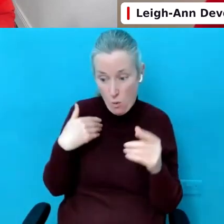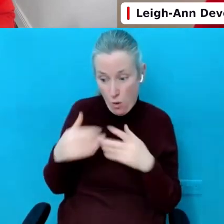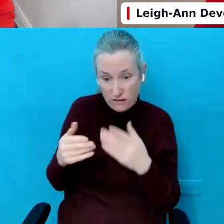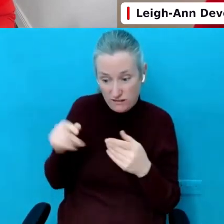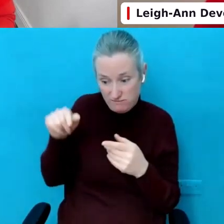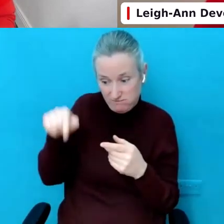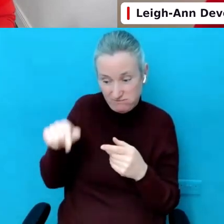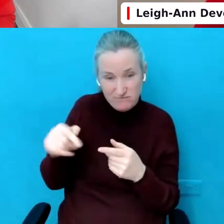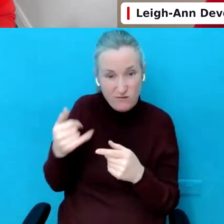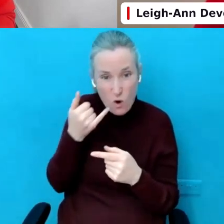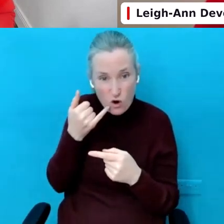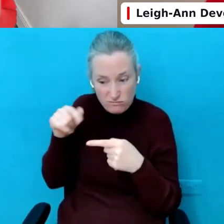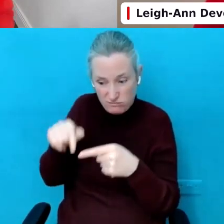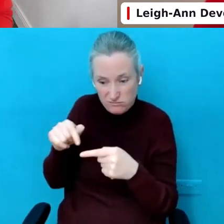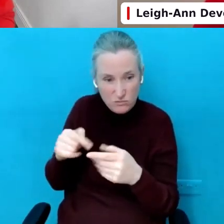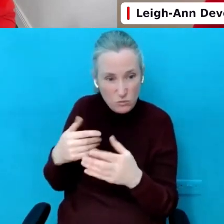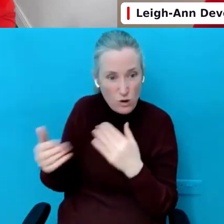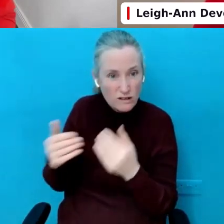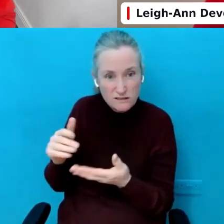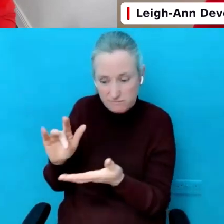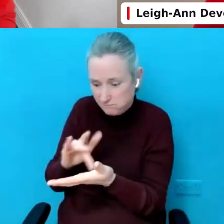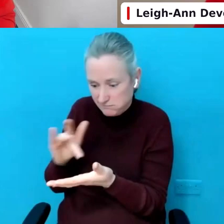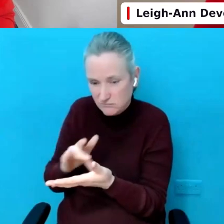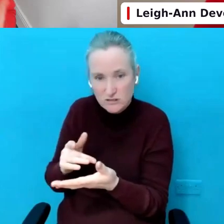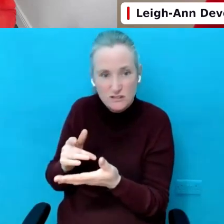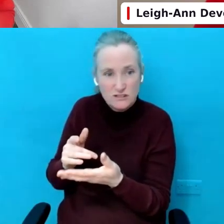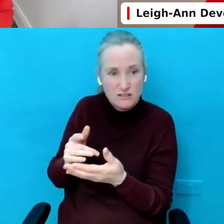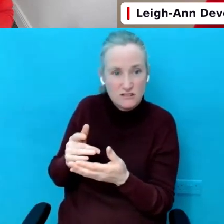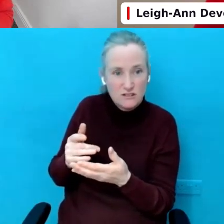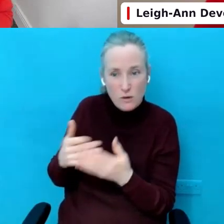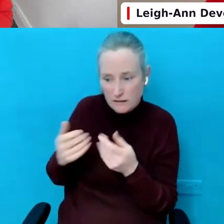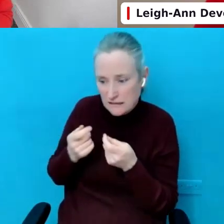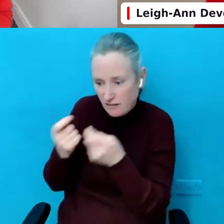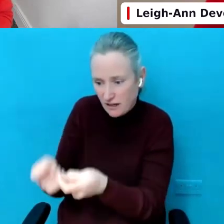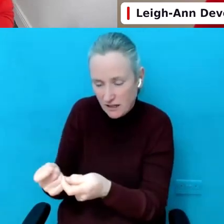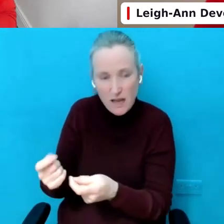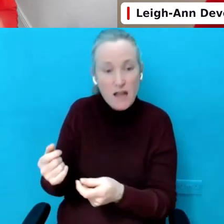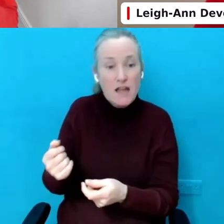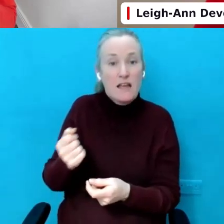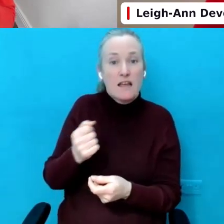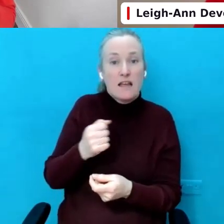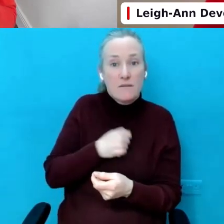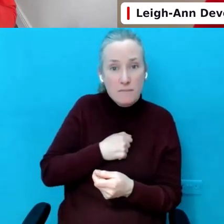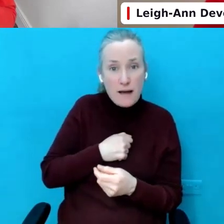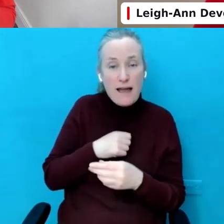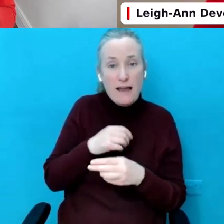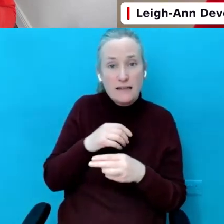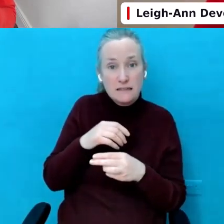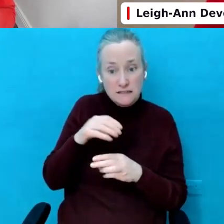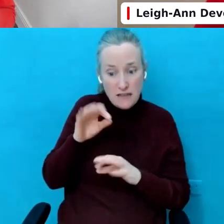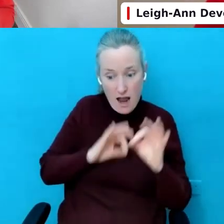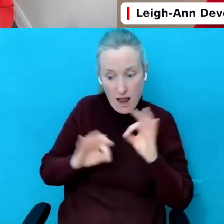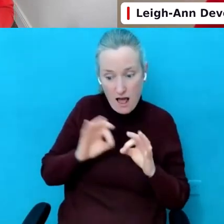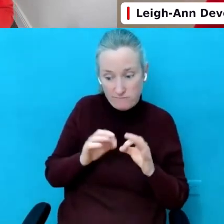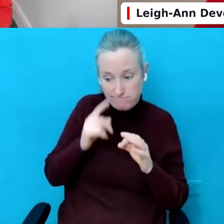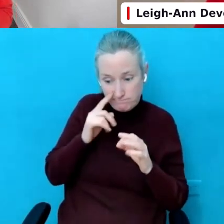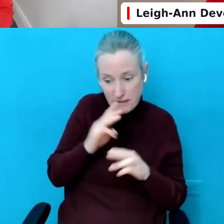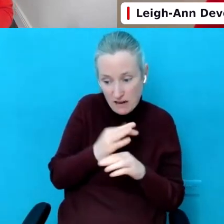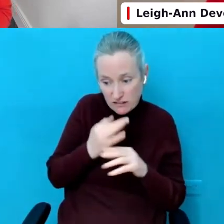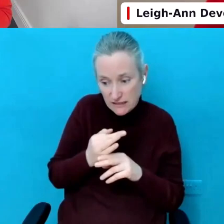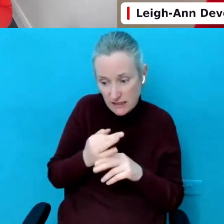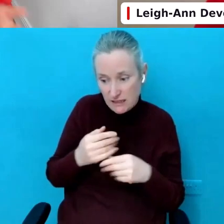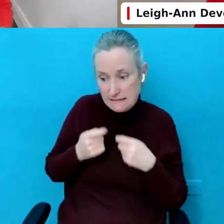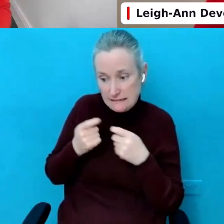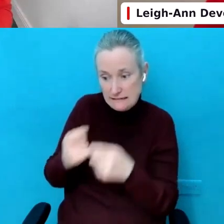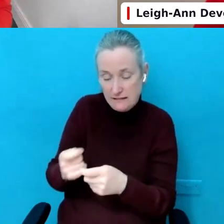devices for those kids? What we're giving to them? Our own parenting style. Our own information and knowledge about